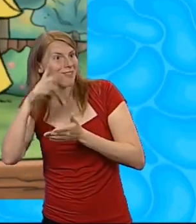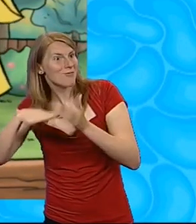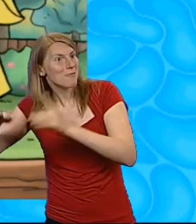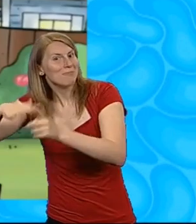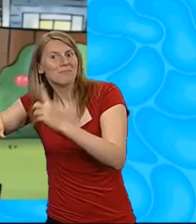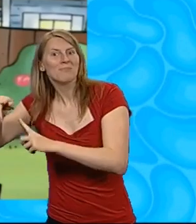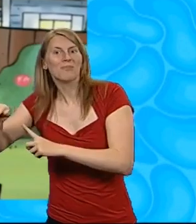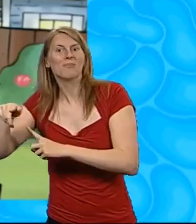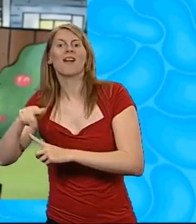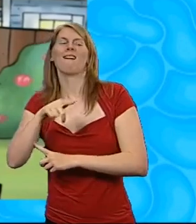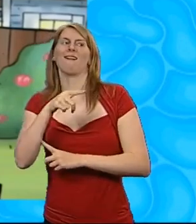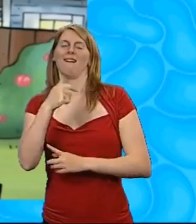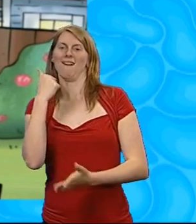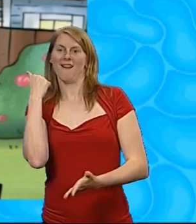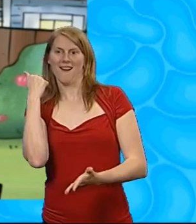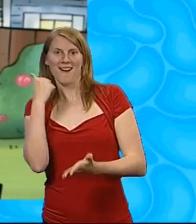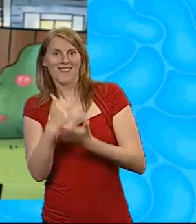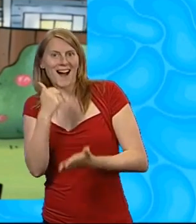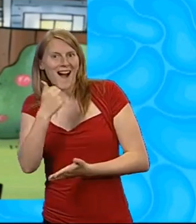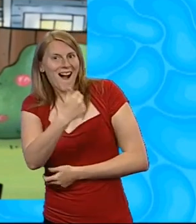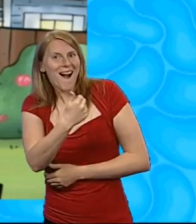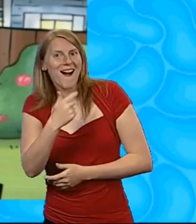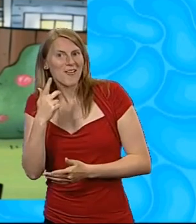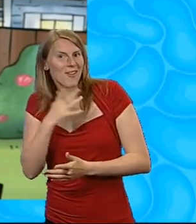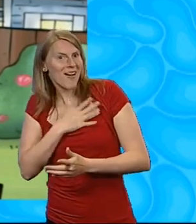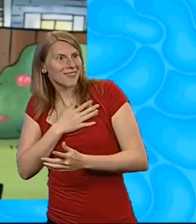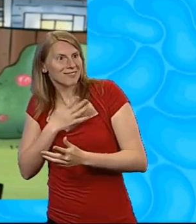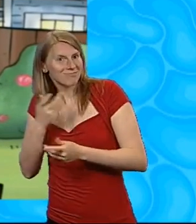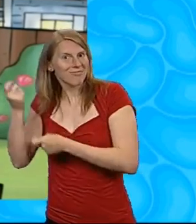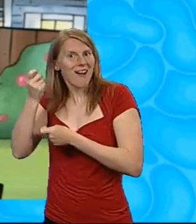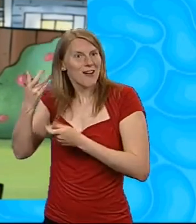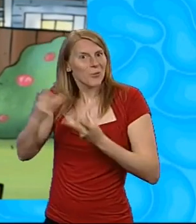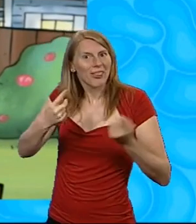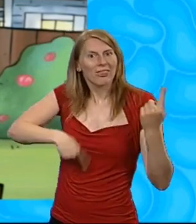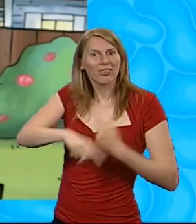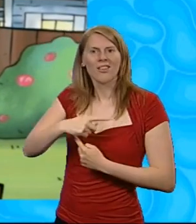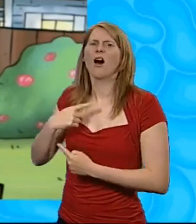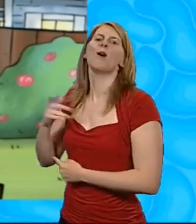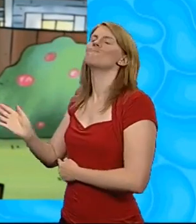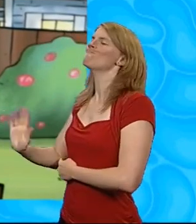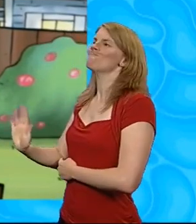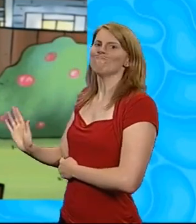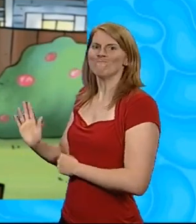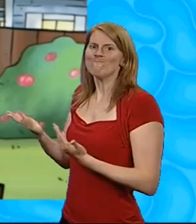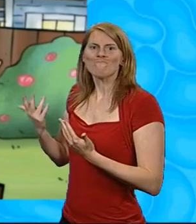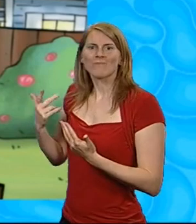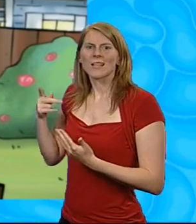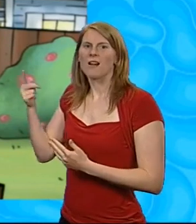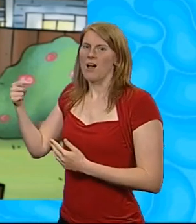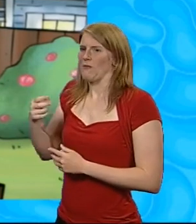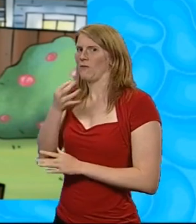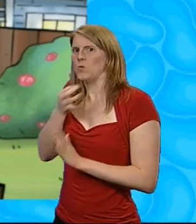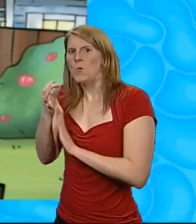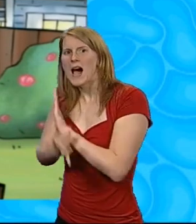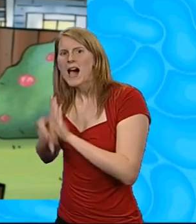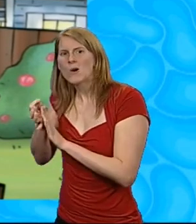with us. Oh, no, Emily Elizabeth. She'll only be here for a few hours, and I've already planned our schedule. Oh, it's going to